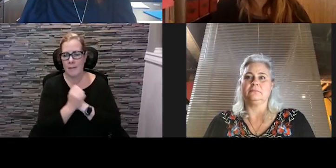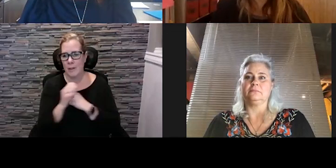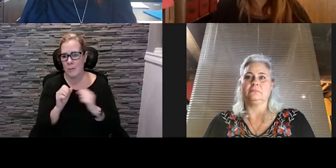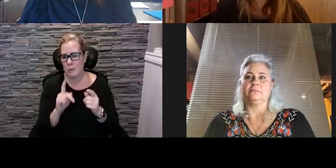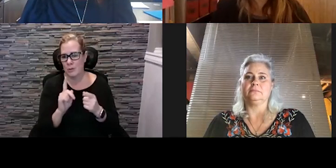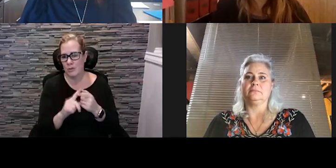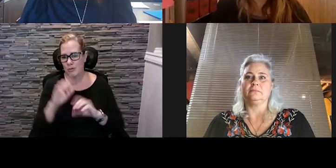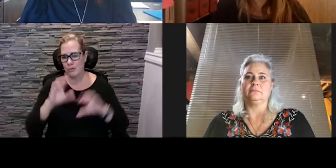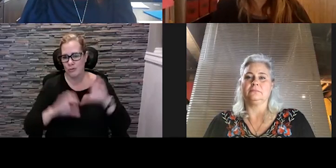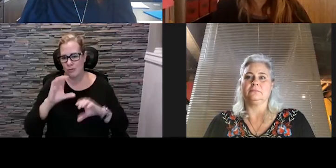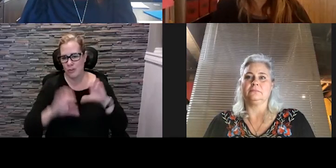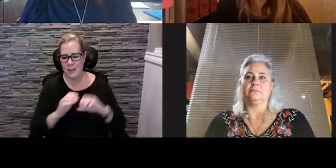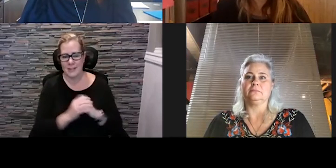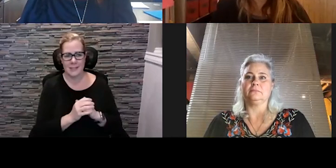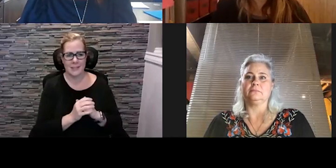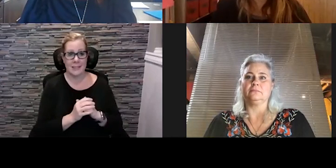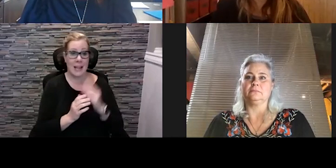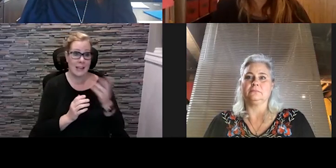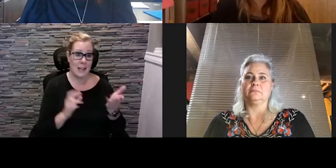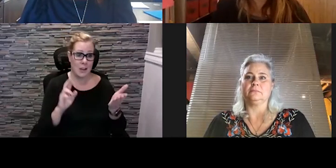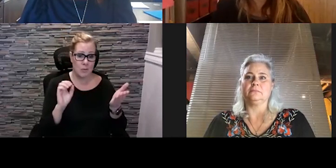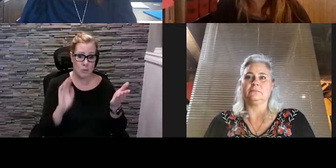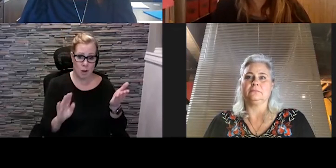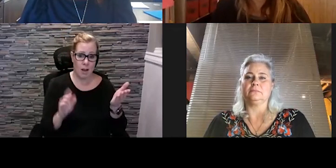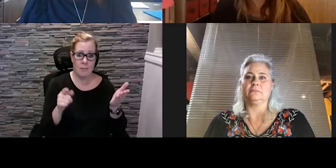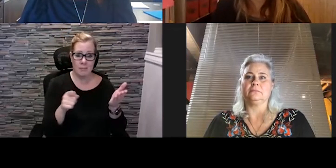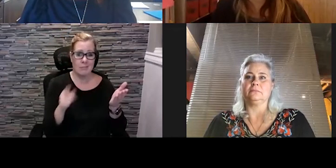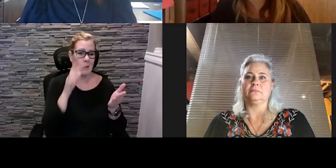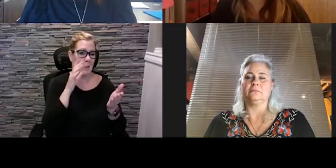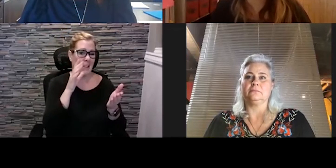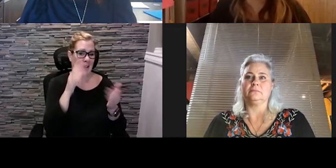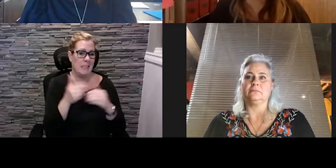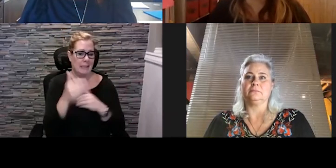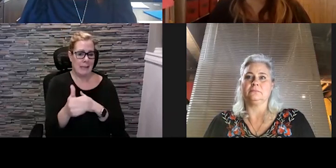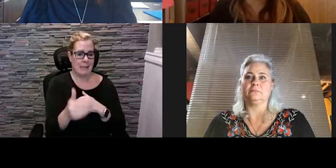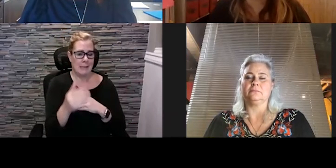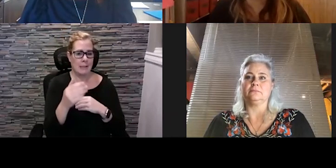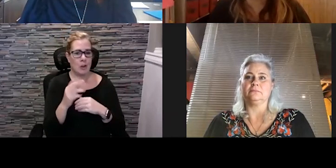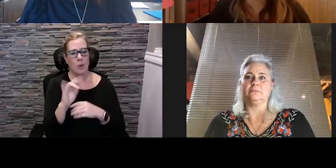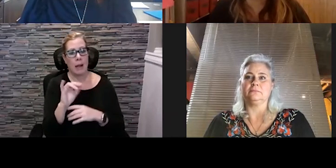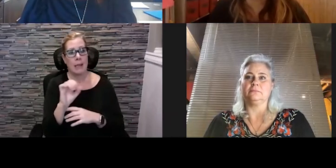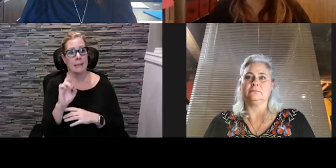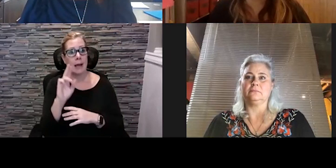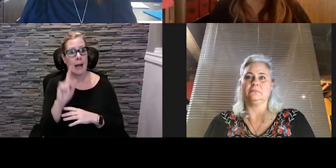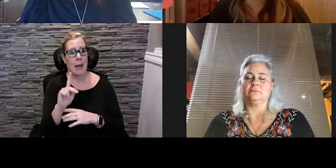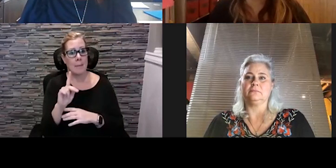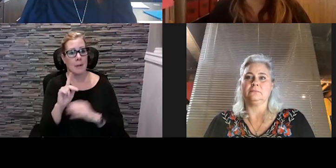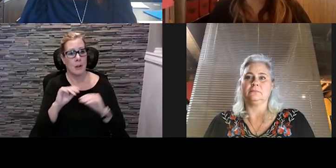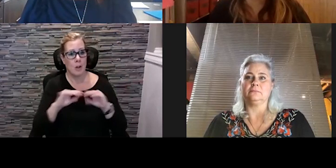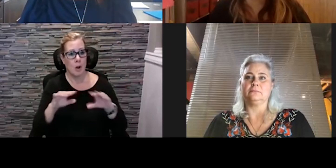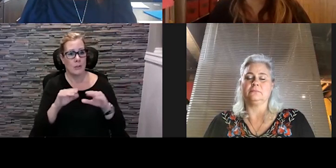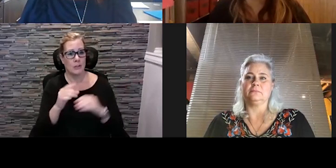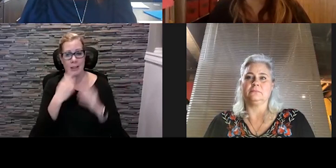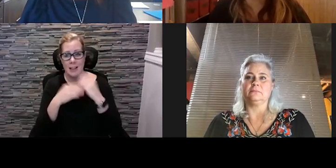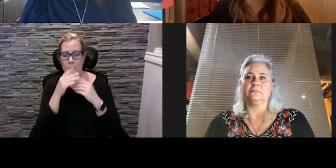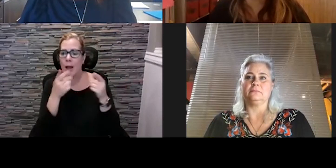as we got a taste of rob is going to be one of our panelists on the next rise up relaunch lunch which is going to be happening on